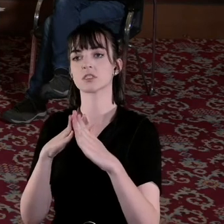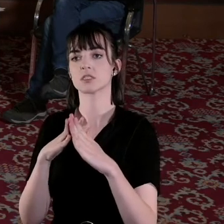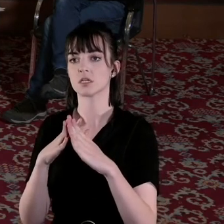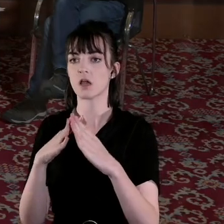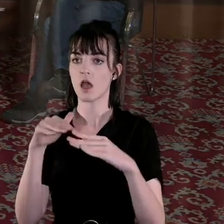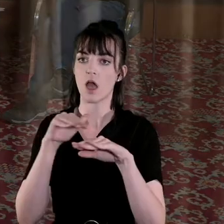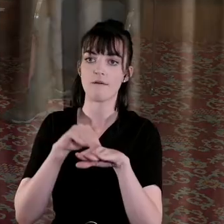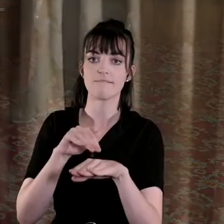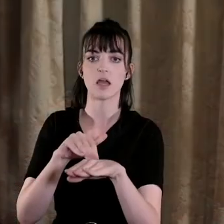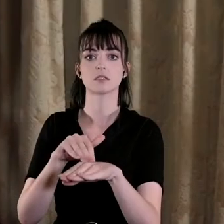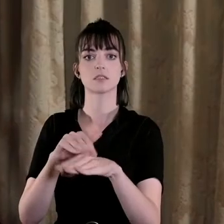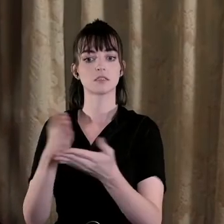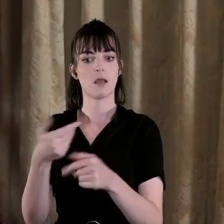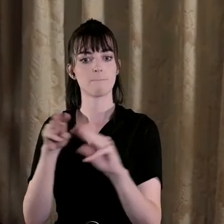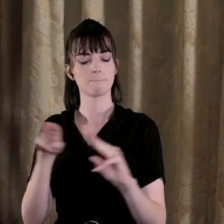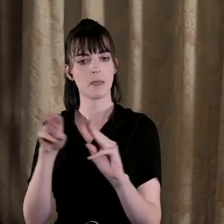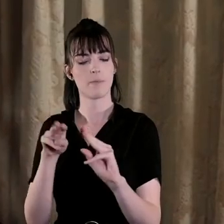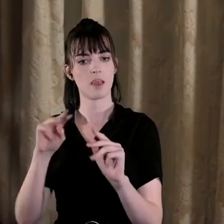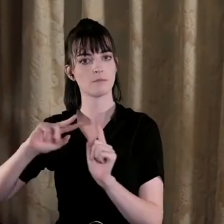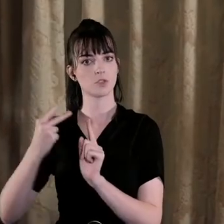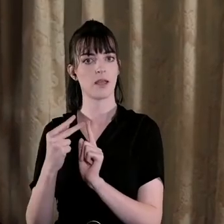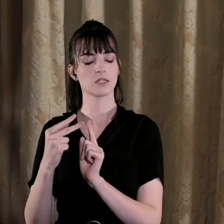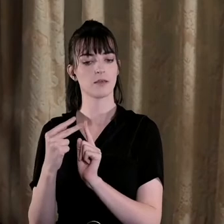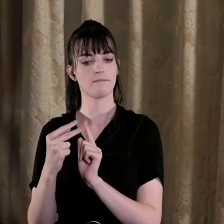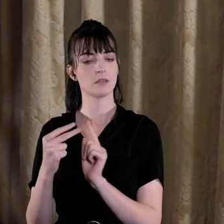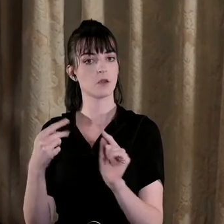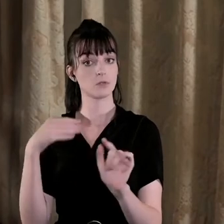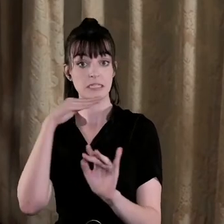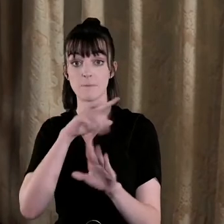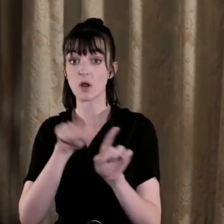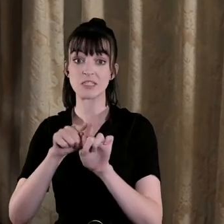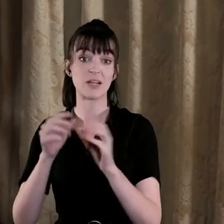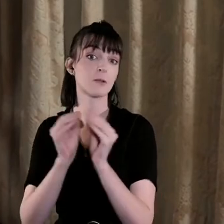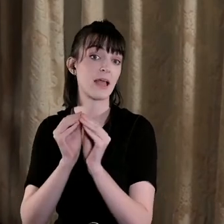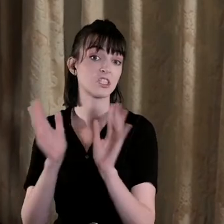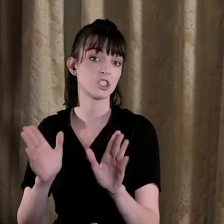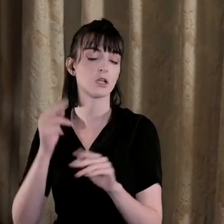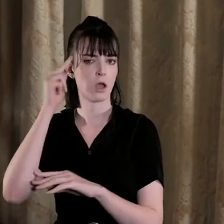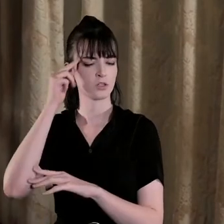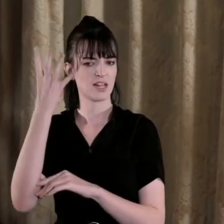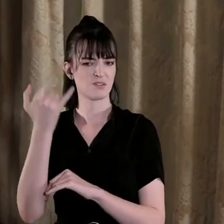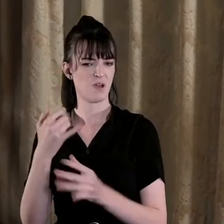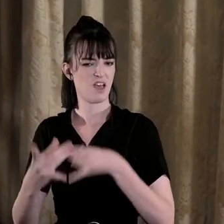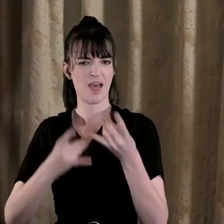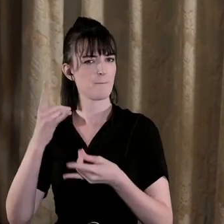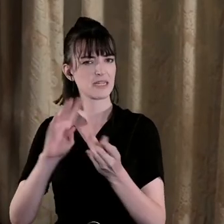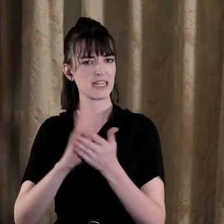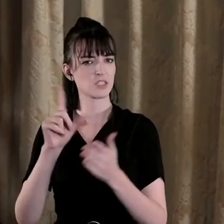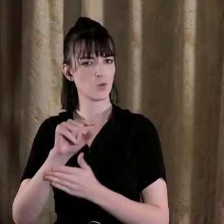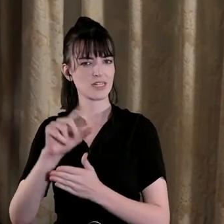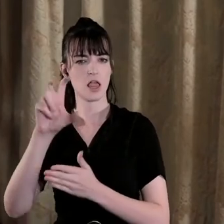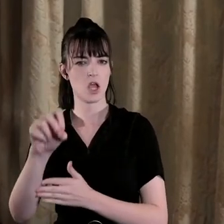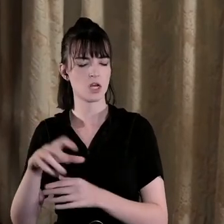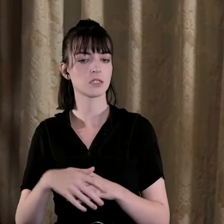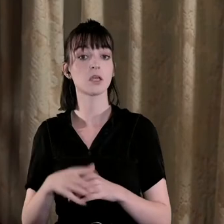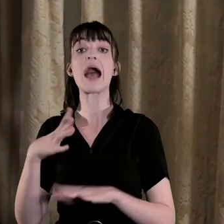people are thinking it's a really important kind of dimension of understanding what happens in the 1920s and 1930s we